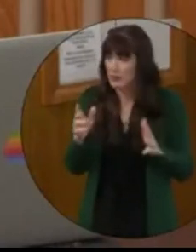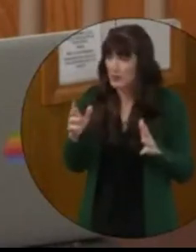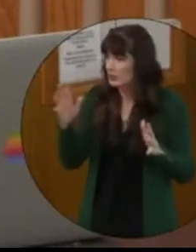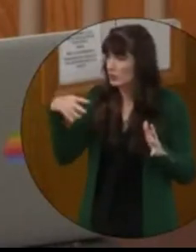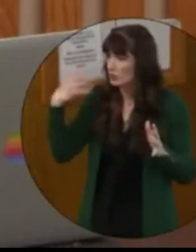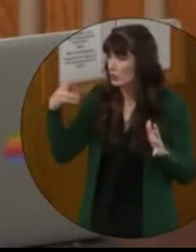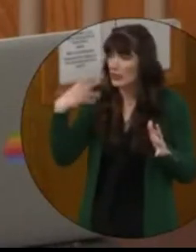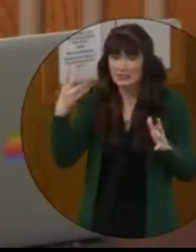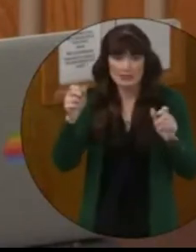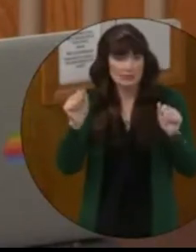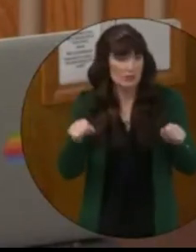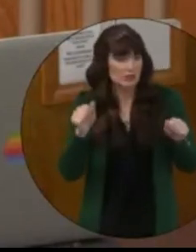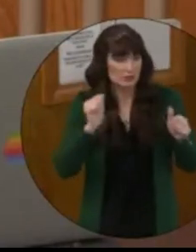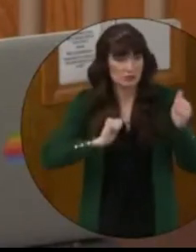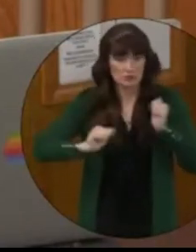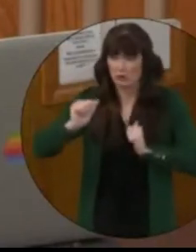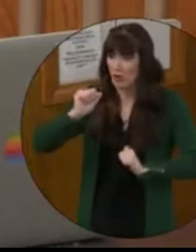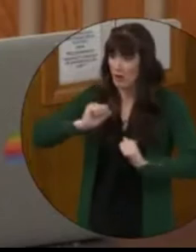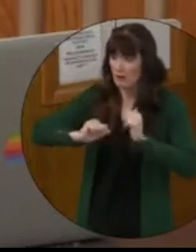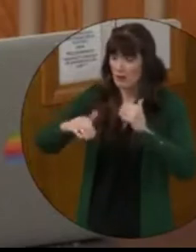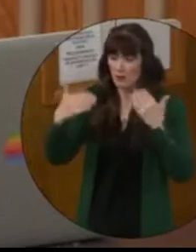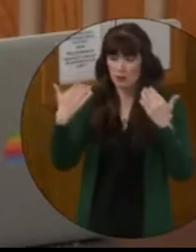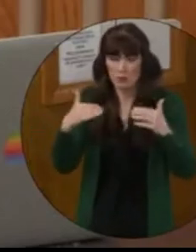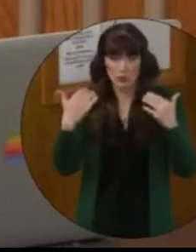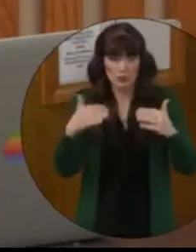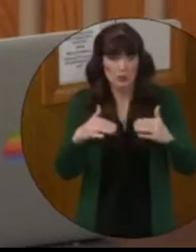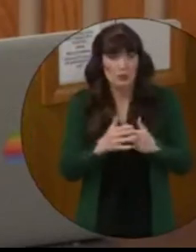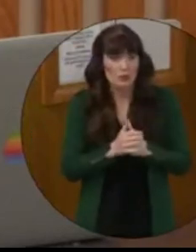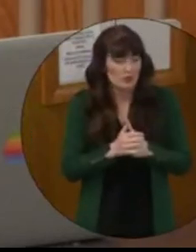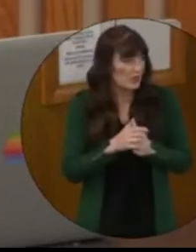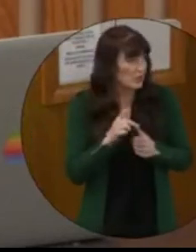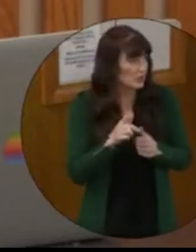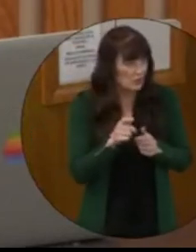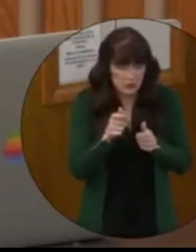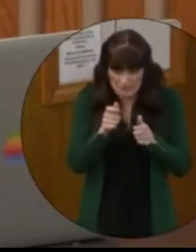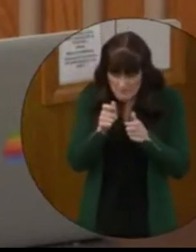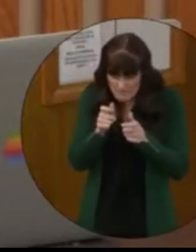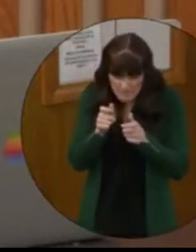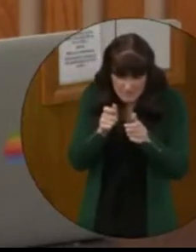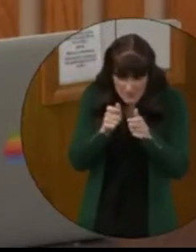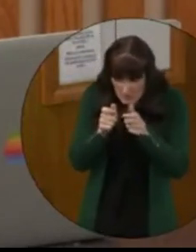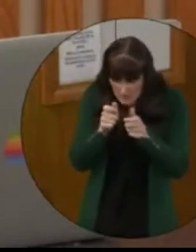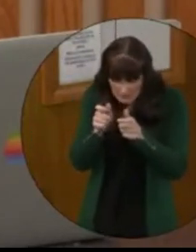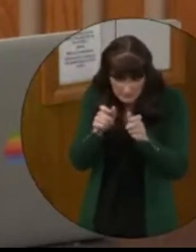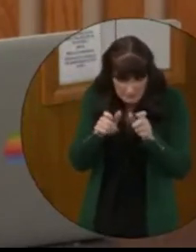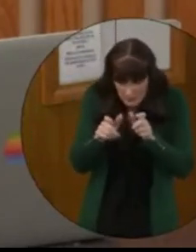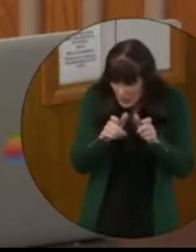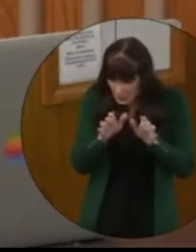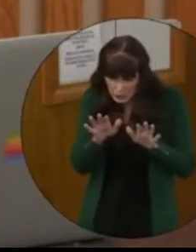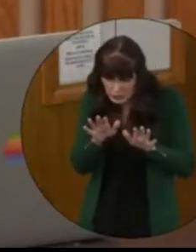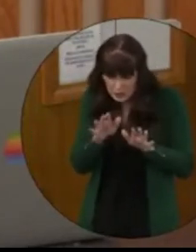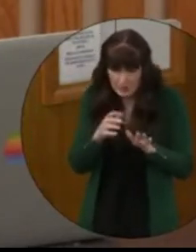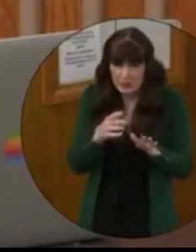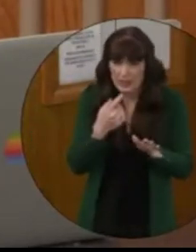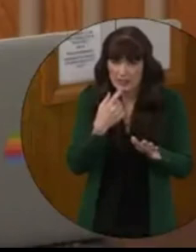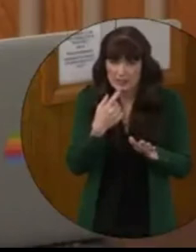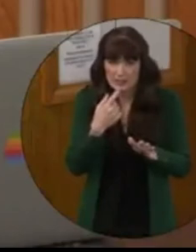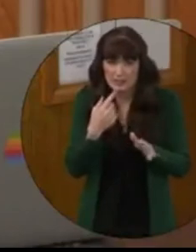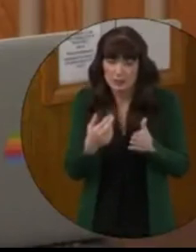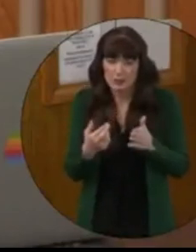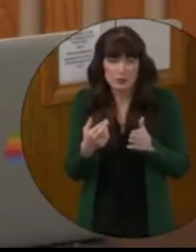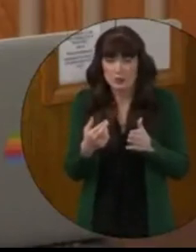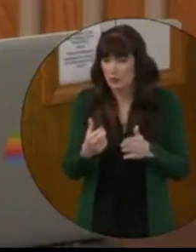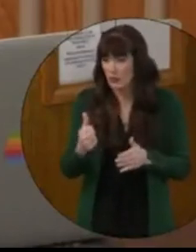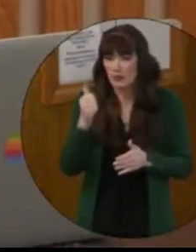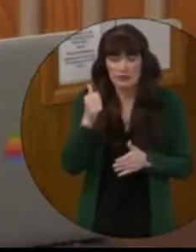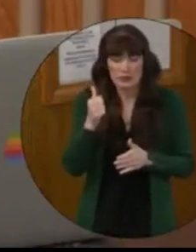possible. You, it goes on to say you micromanaged, but I think I covered that. The last thing is you refuse to